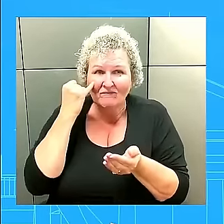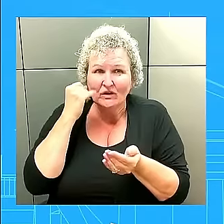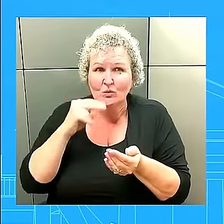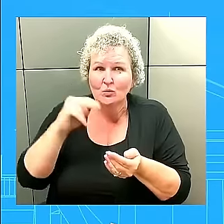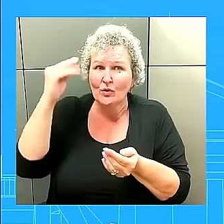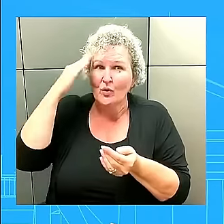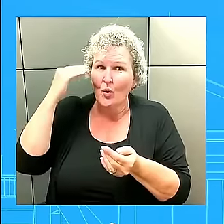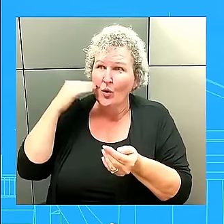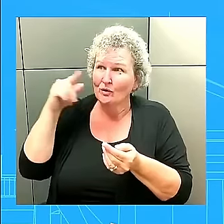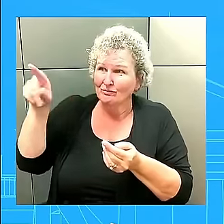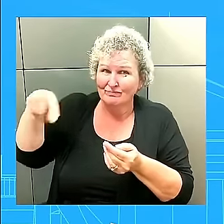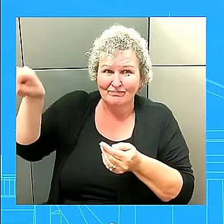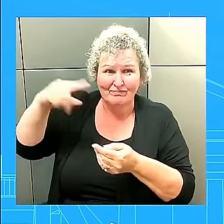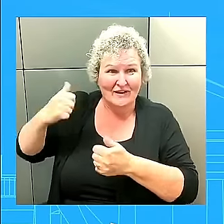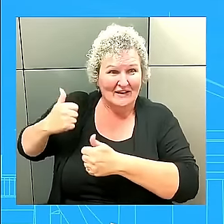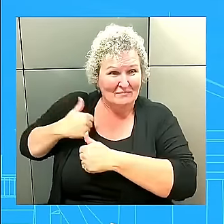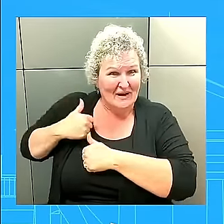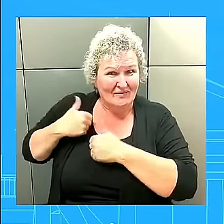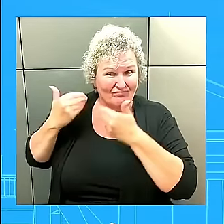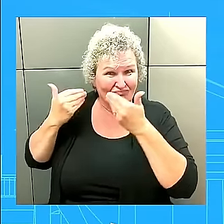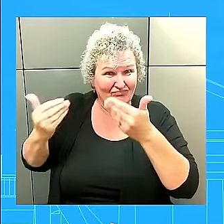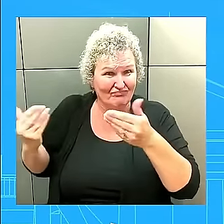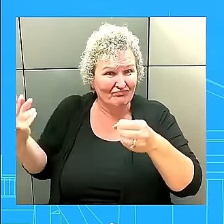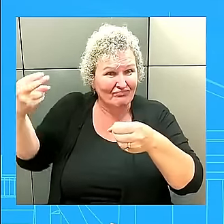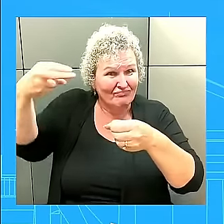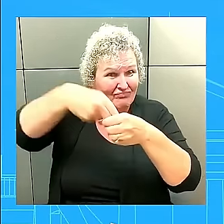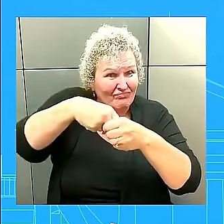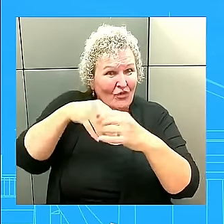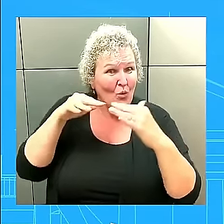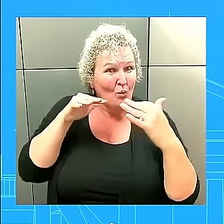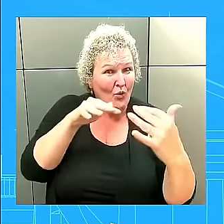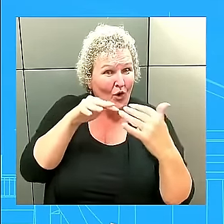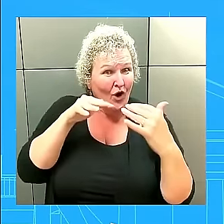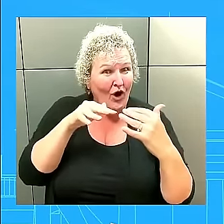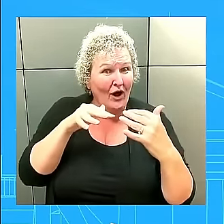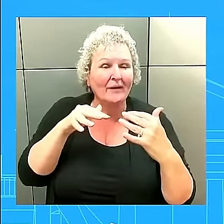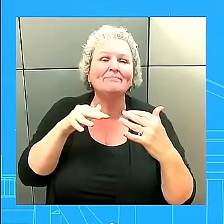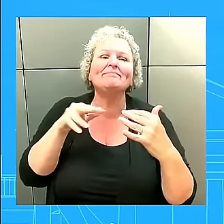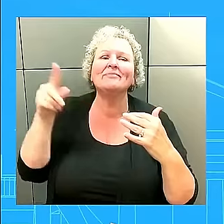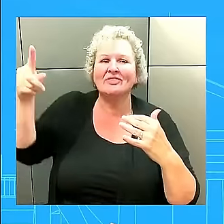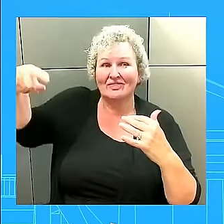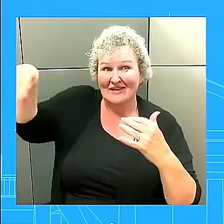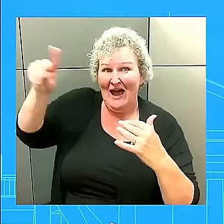the fight against Ukraine, they will become legitimate military targets.